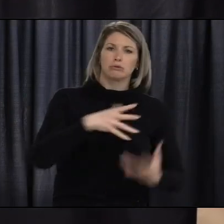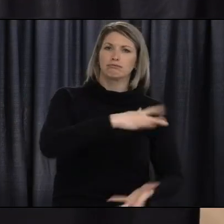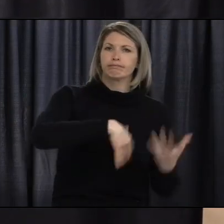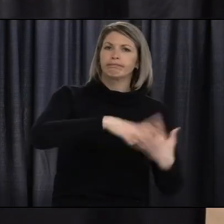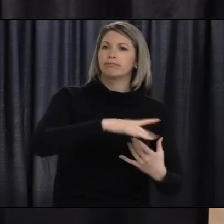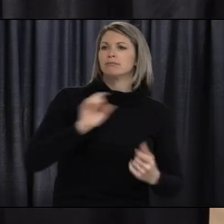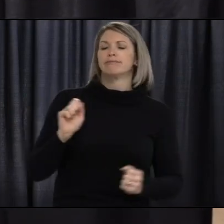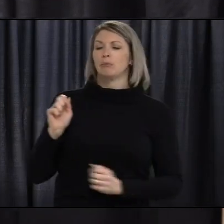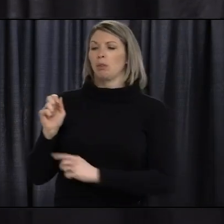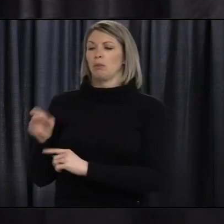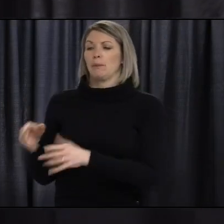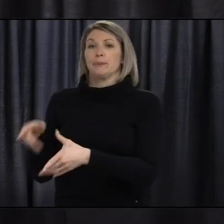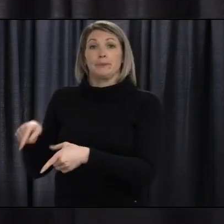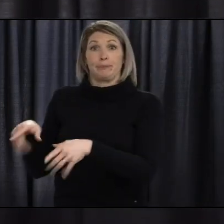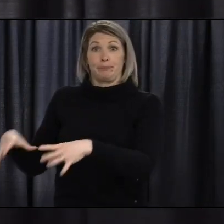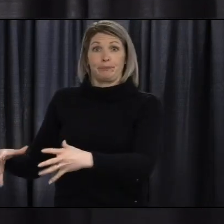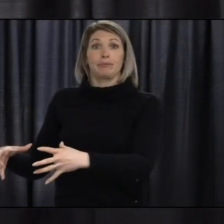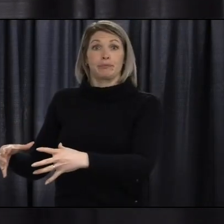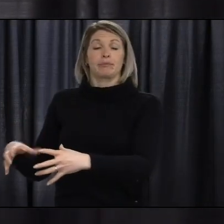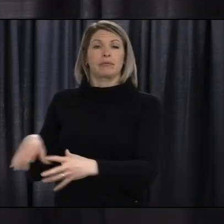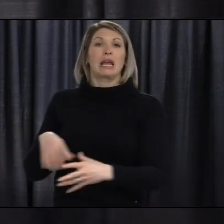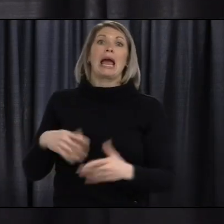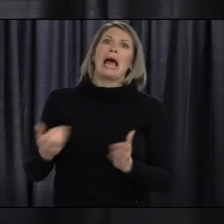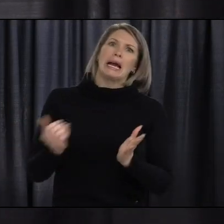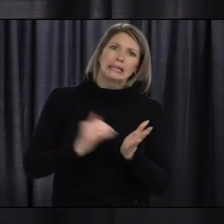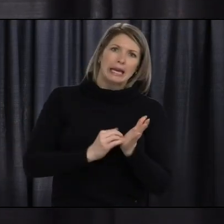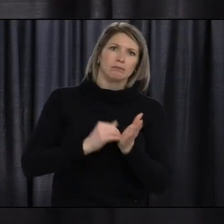home. Then wash your hands again.